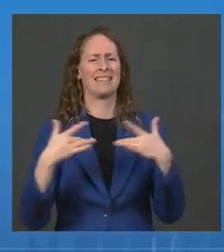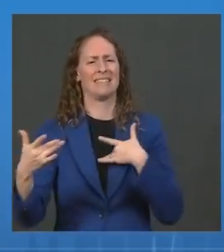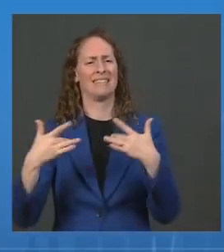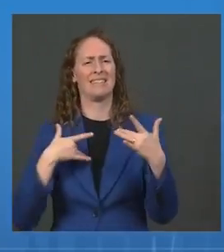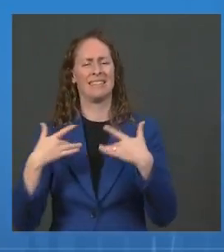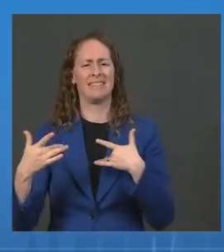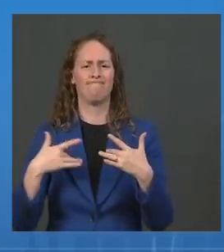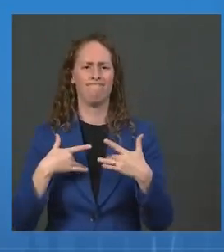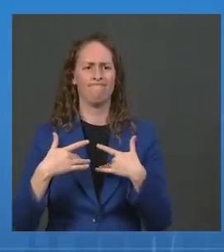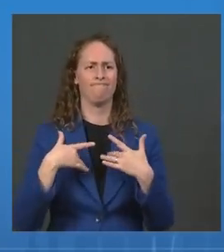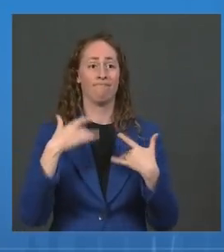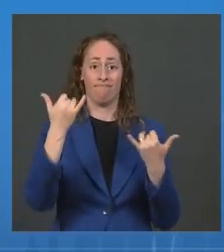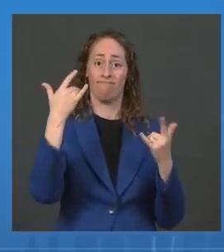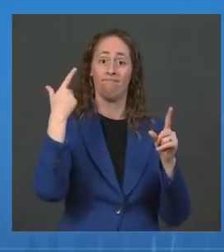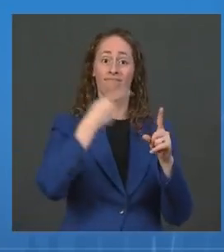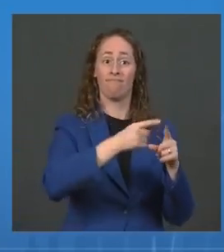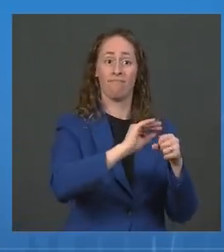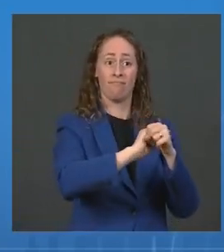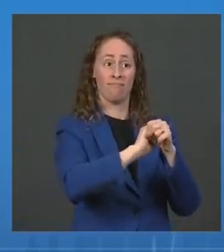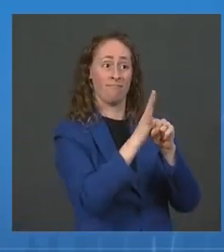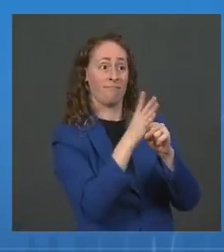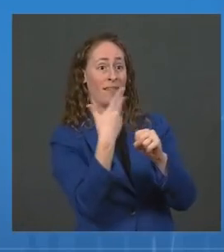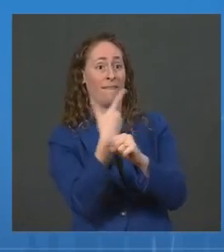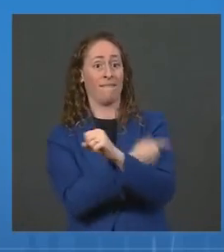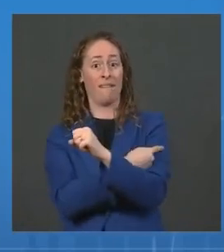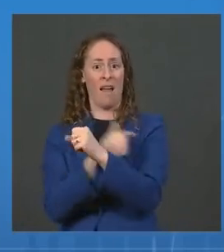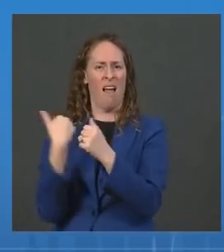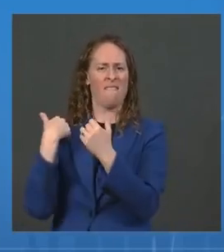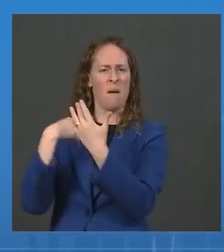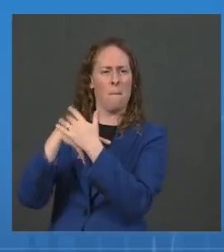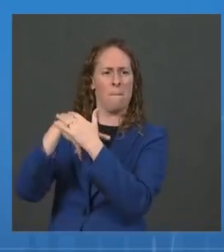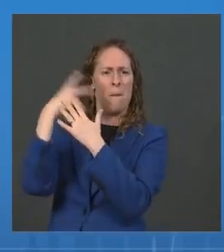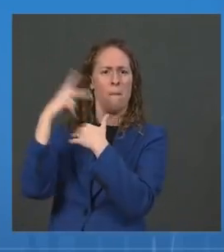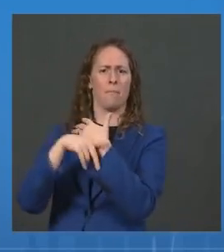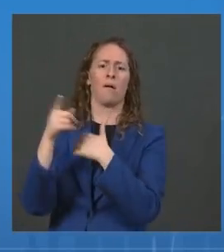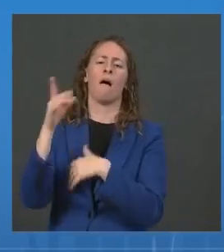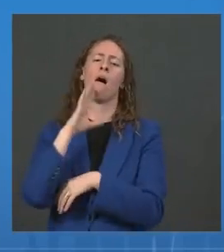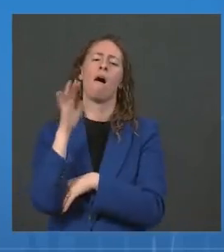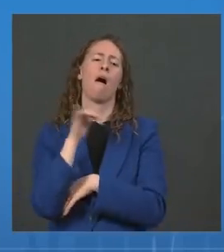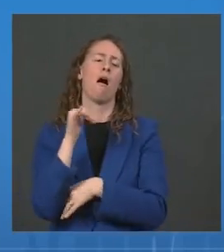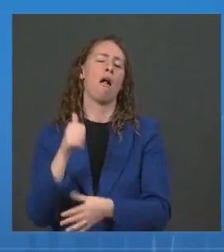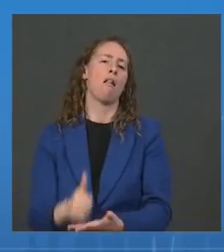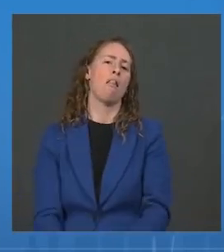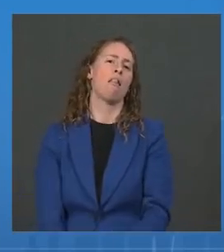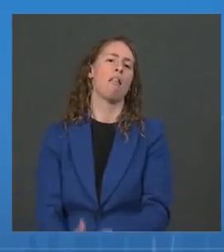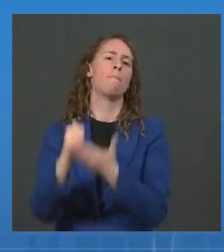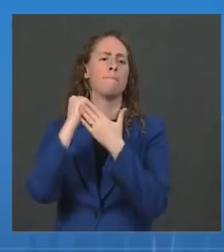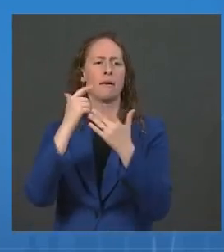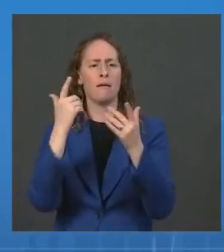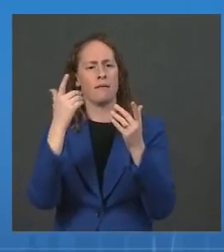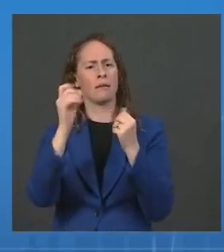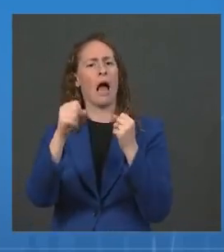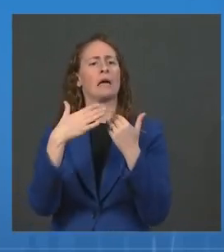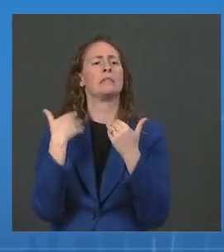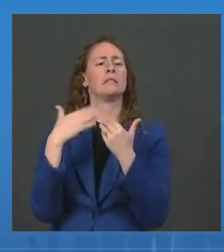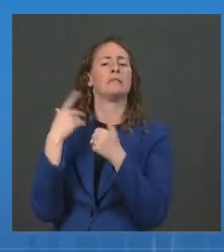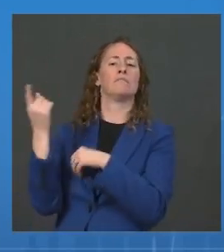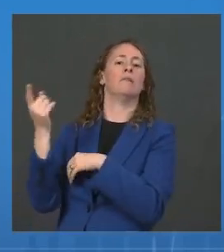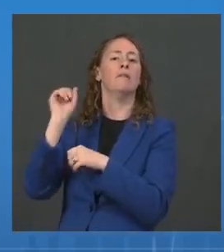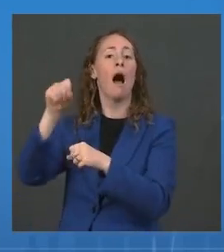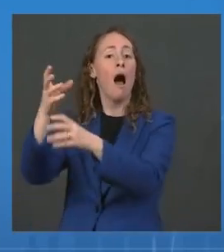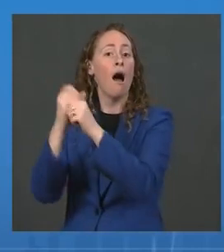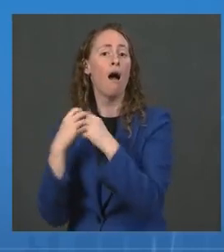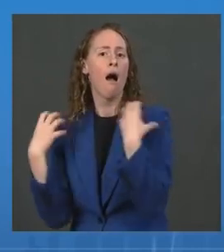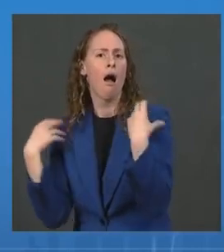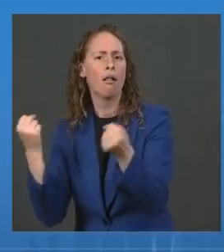has been a bridge to broader healthcare access. The second area I'd like to highlight is the work our Community Corps partners are doing with parents and